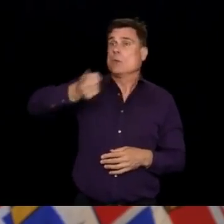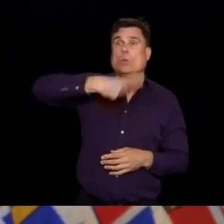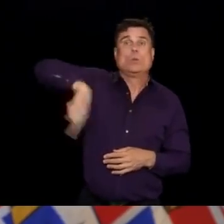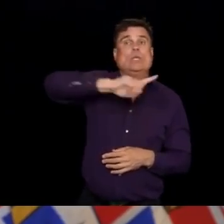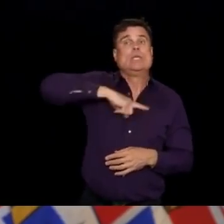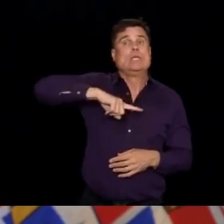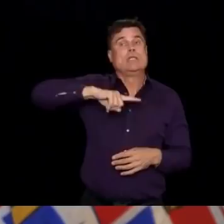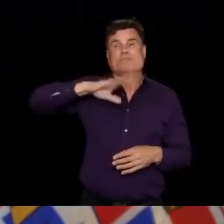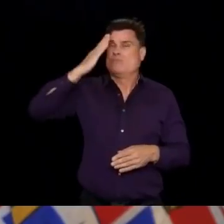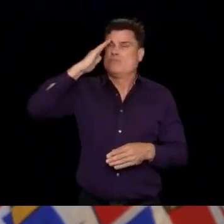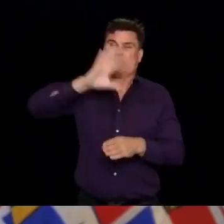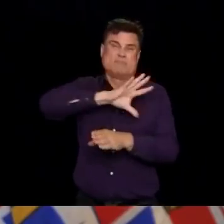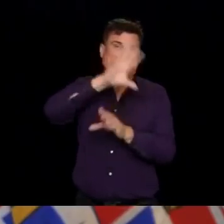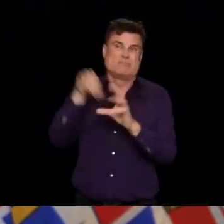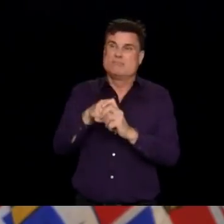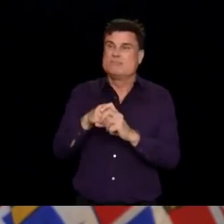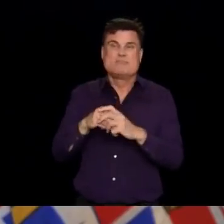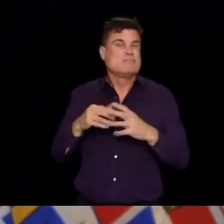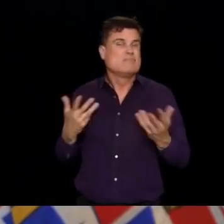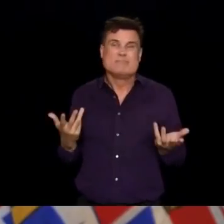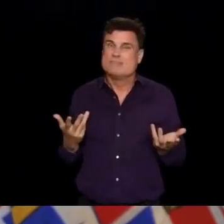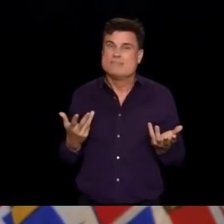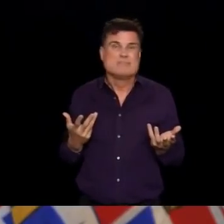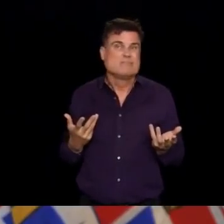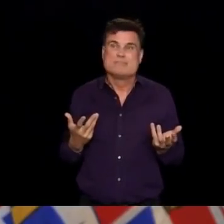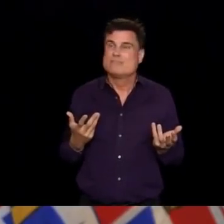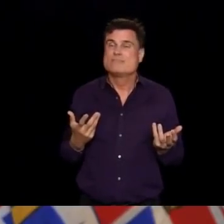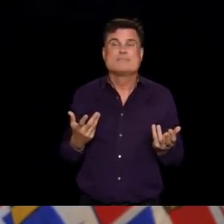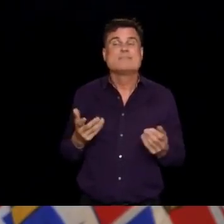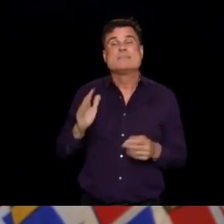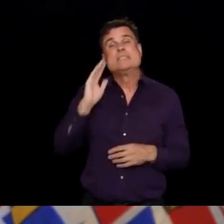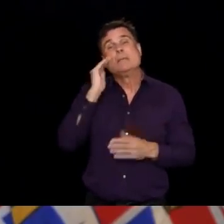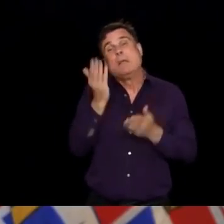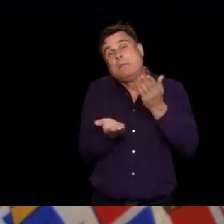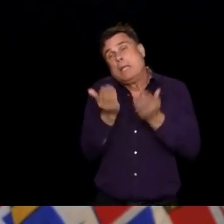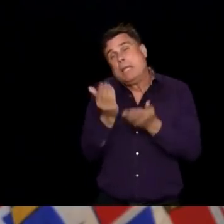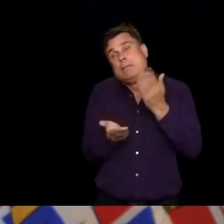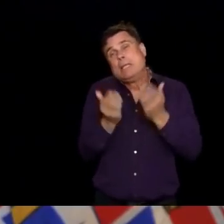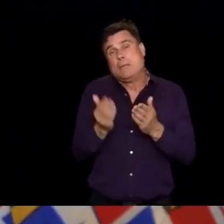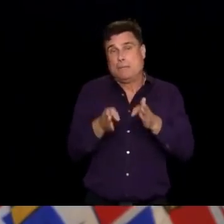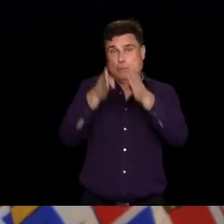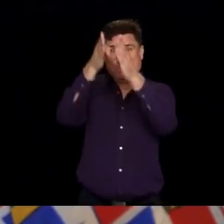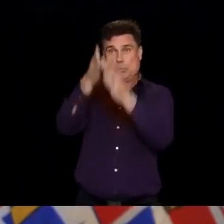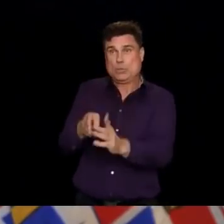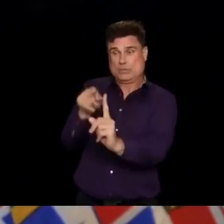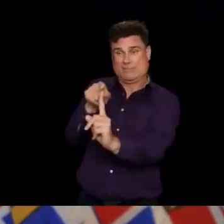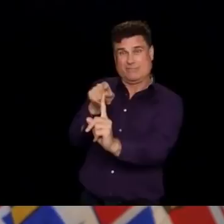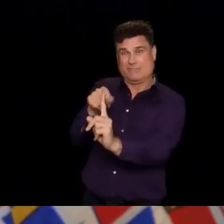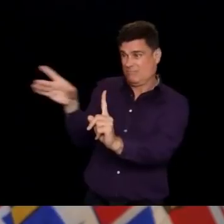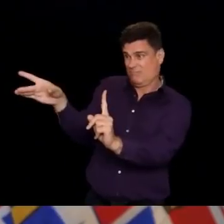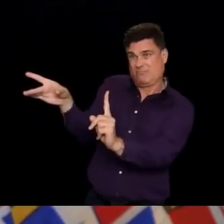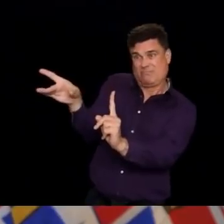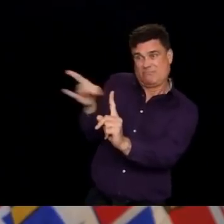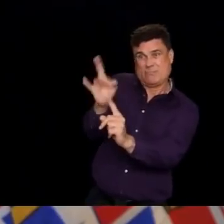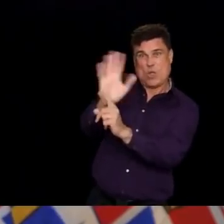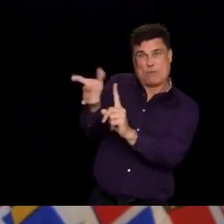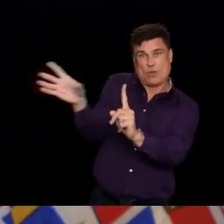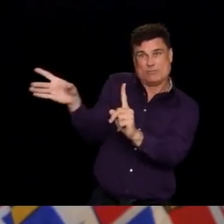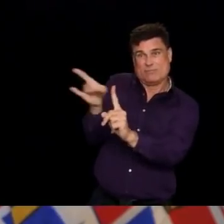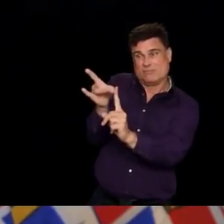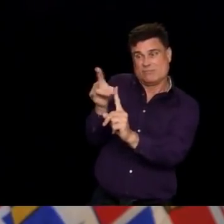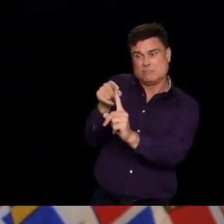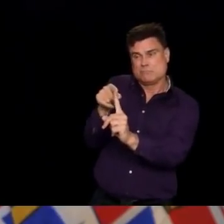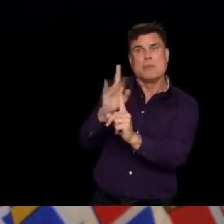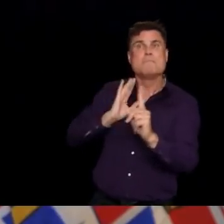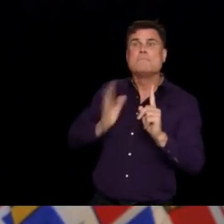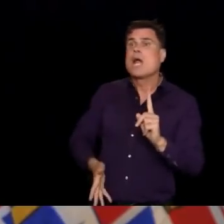mild symptoms, may shed a lot of the virus and may have a higher probability of infecting others. And if somebody like that attends a